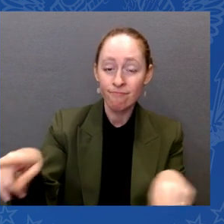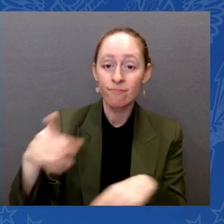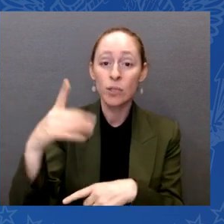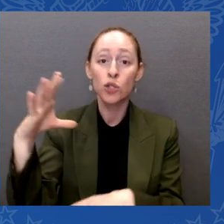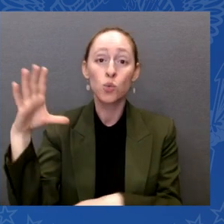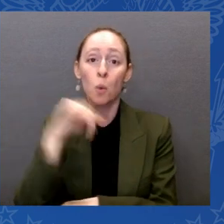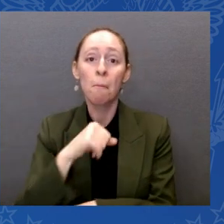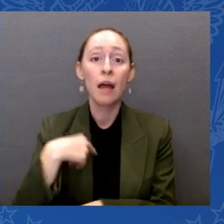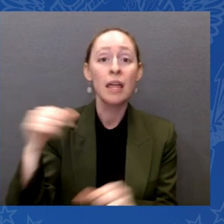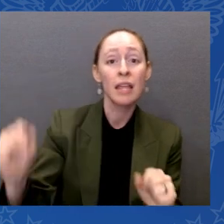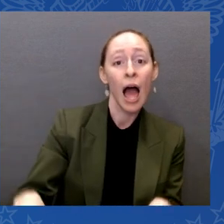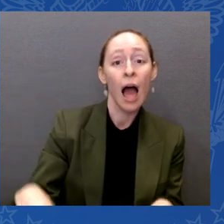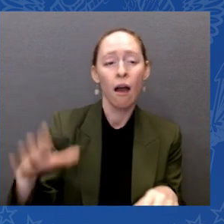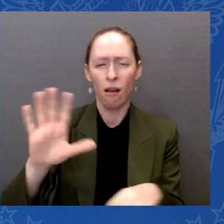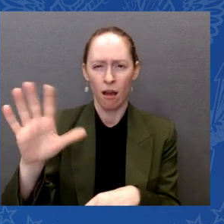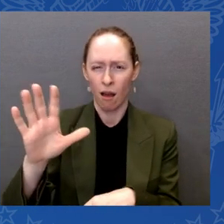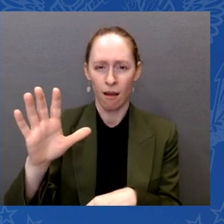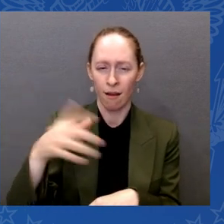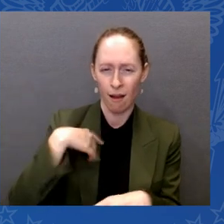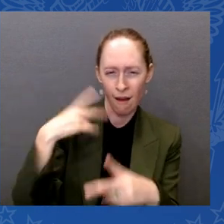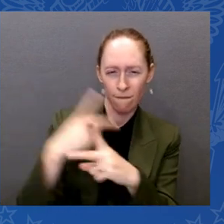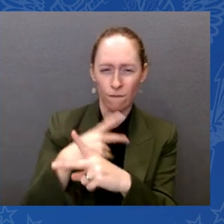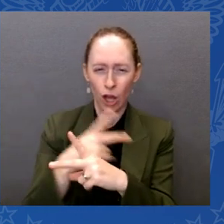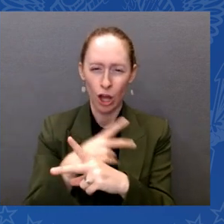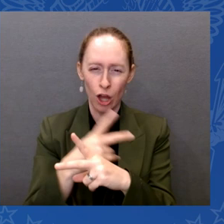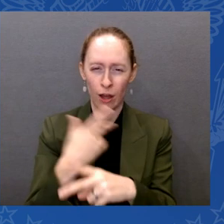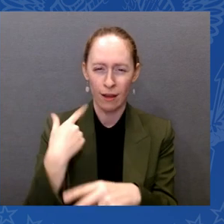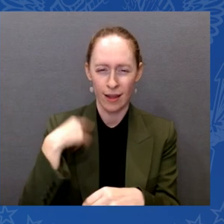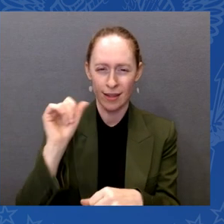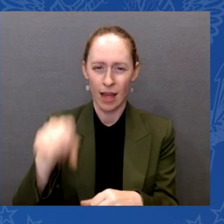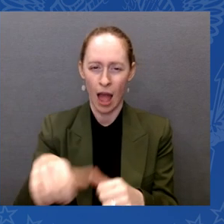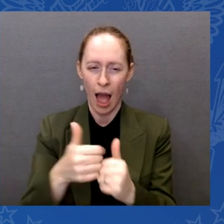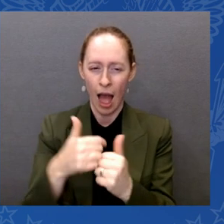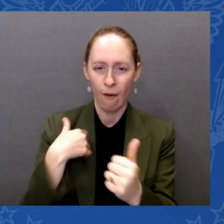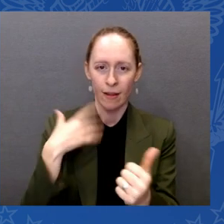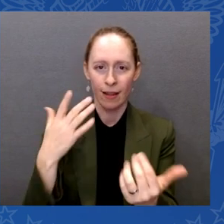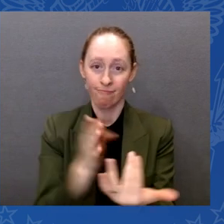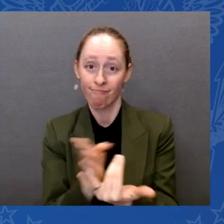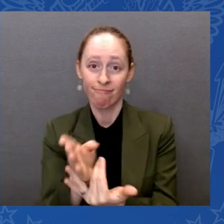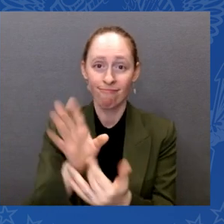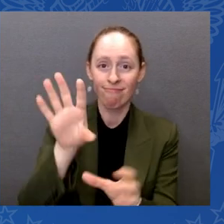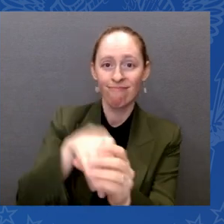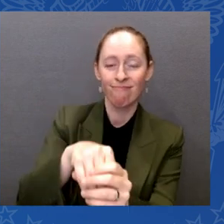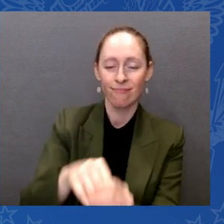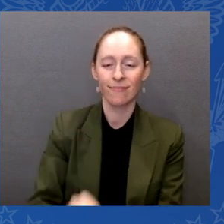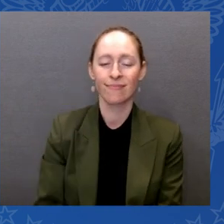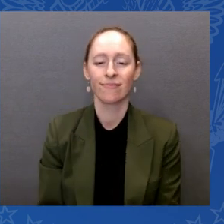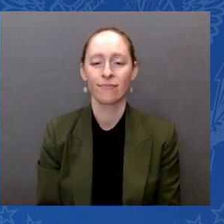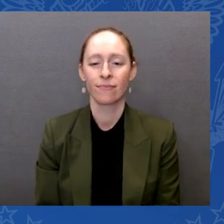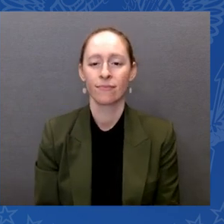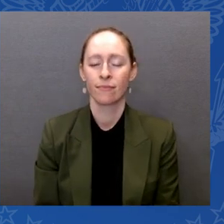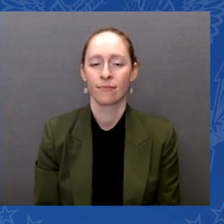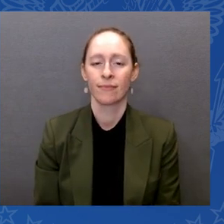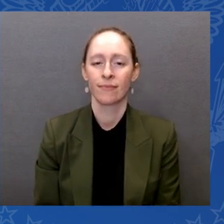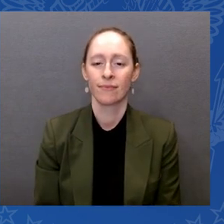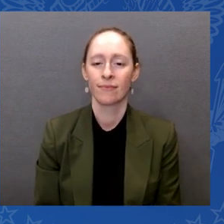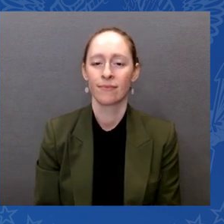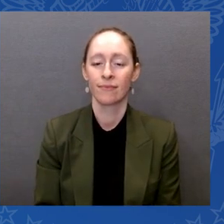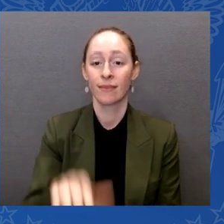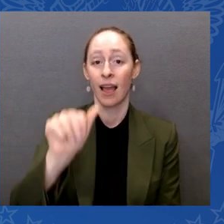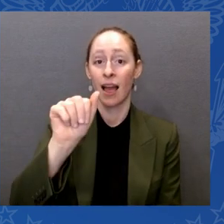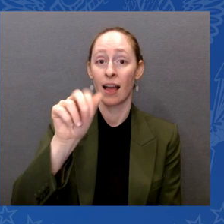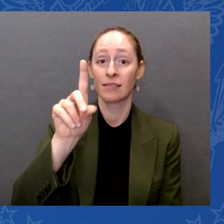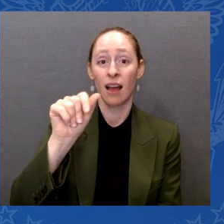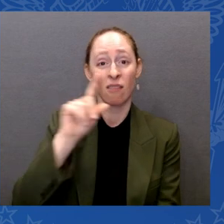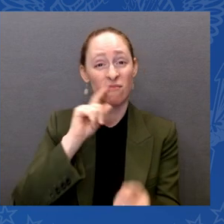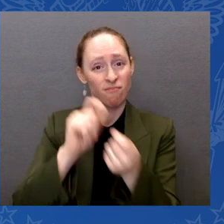allowed us to imagine a world where adaptations are possible for all. Ingenuity. This